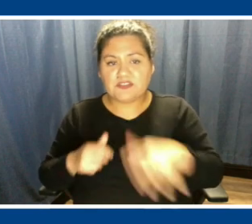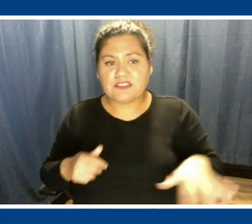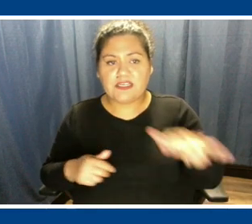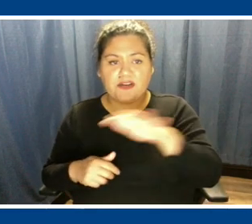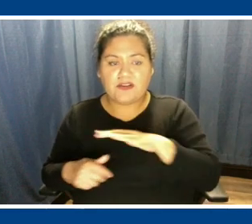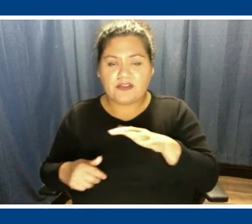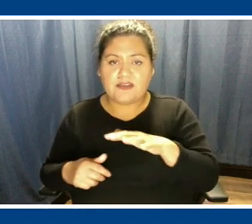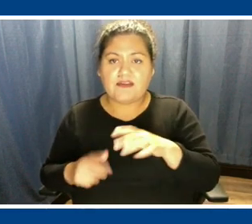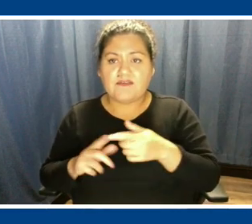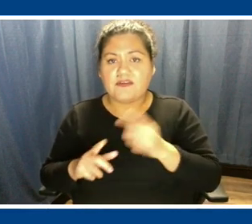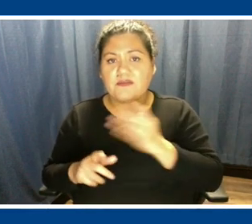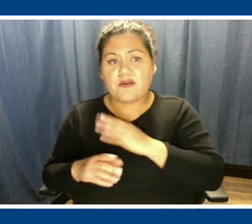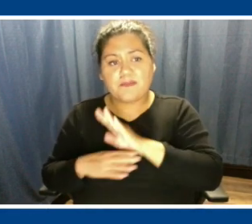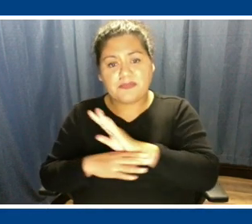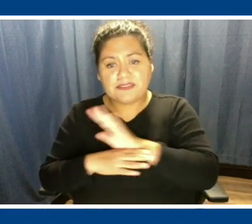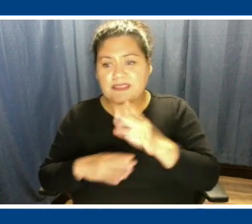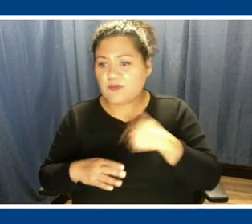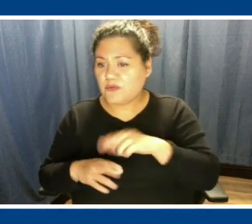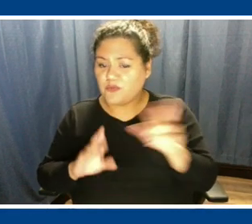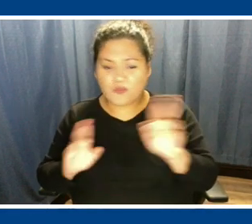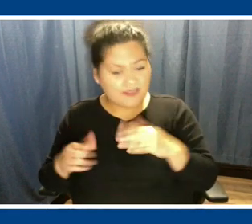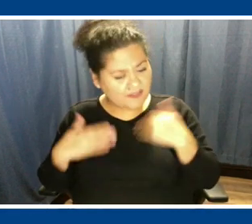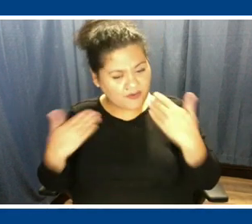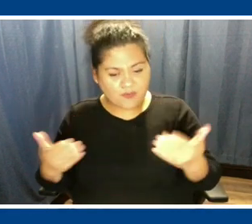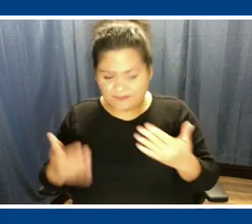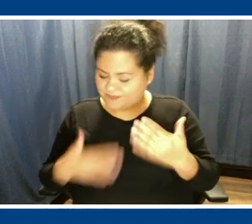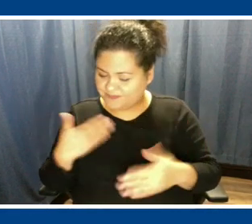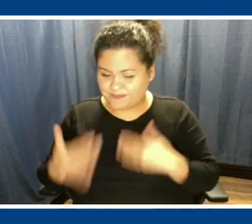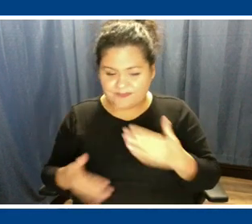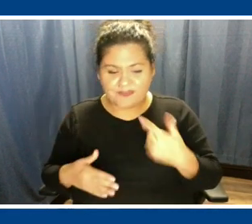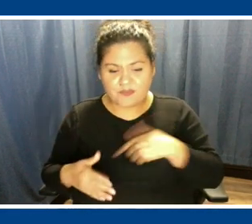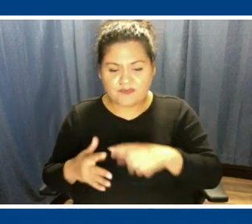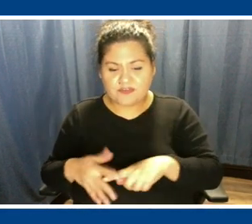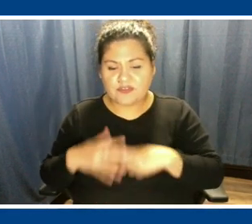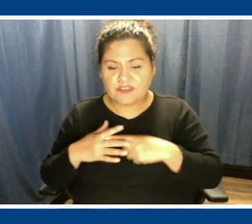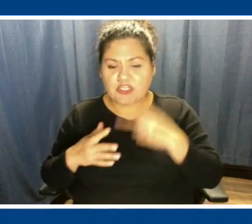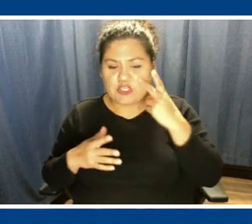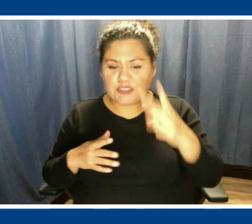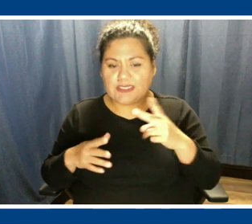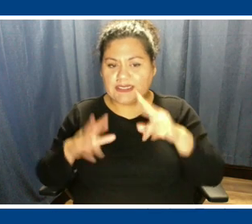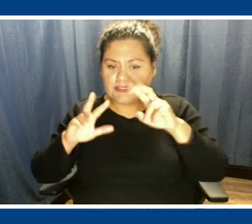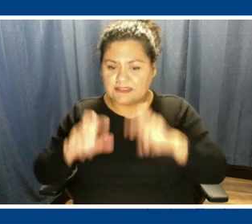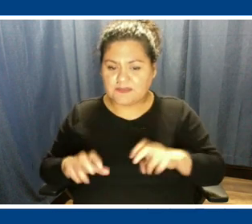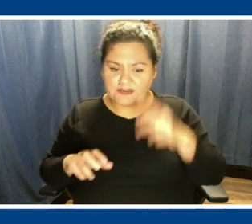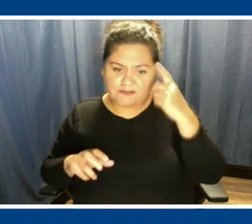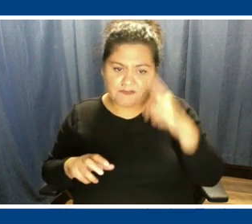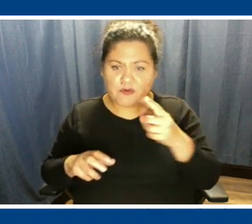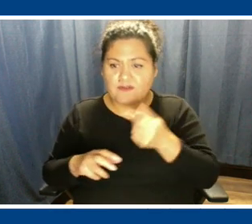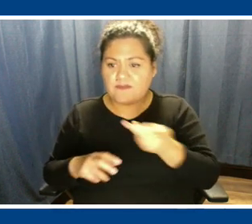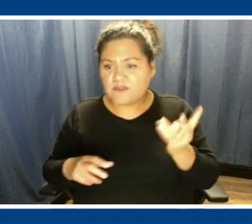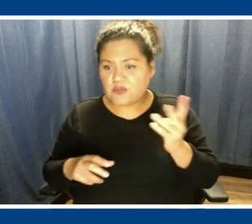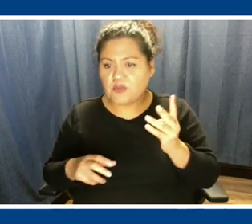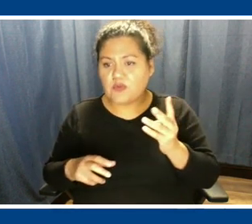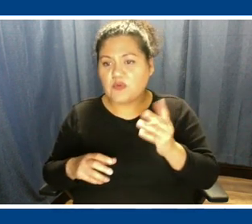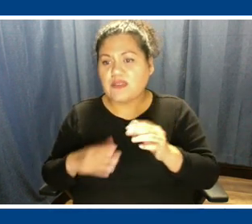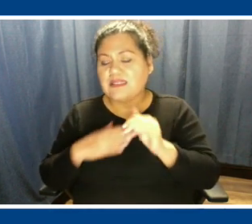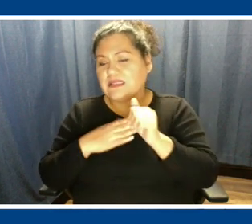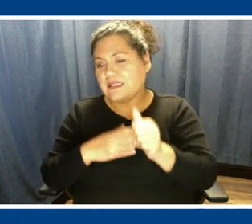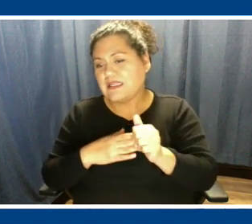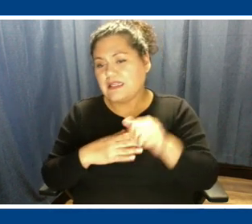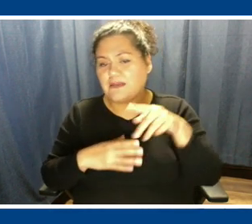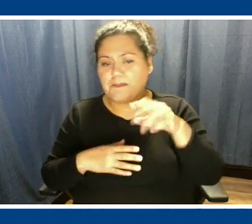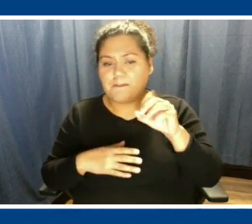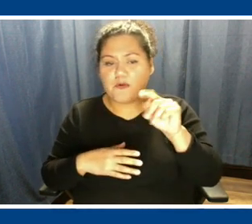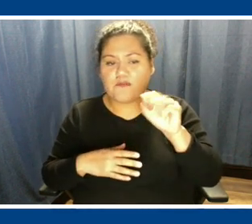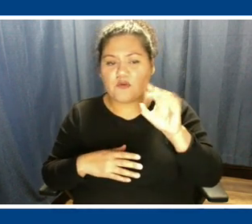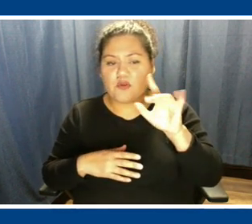ready to go. We've already started looking at assessments for a couple of the leading portfolios so that